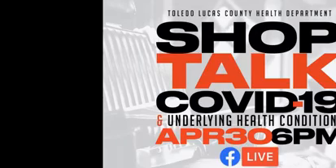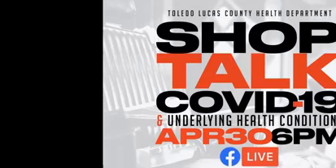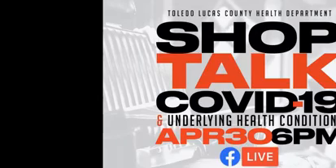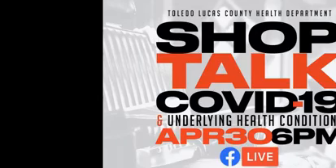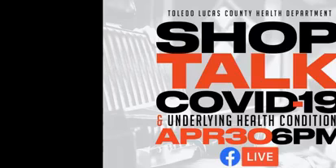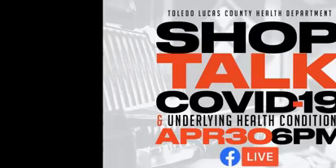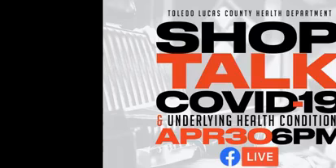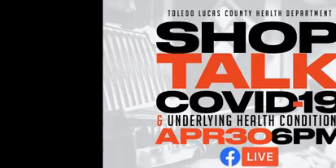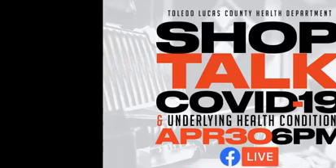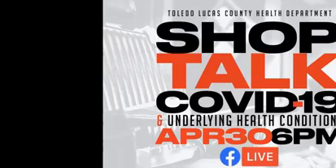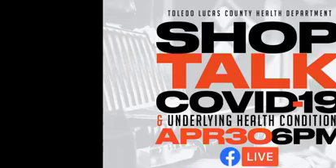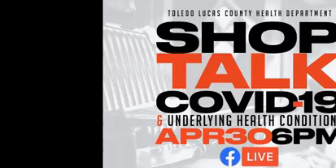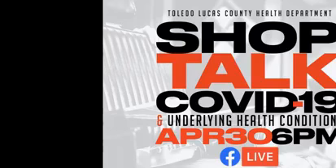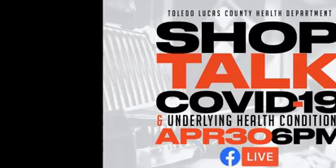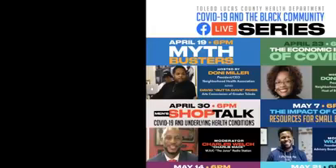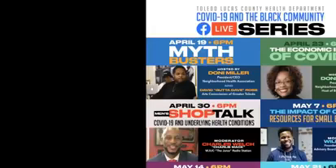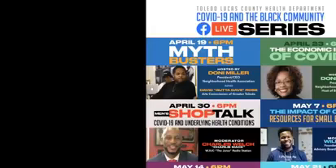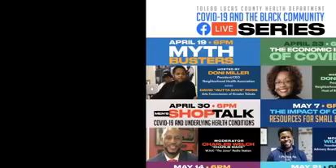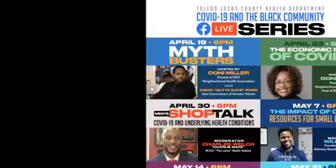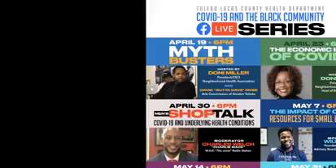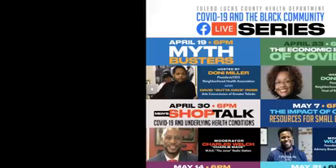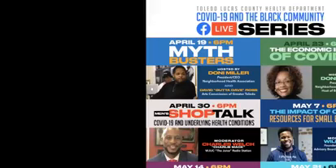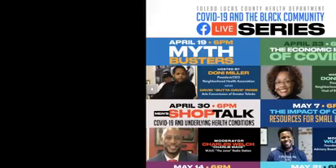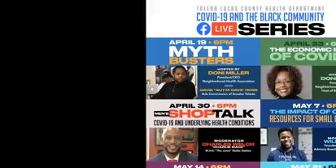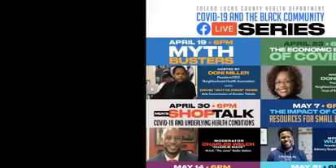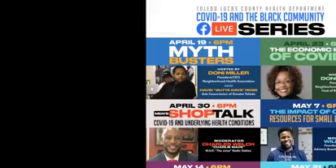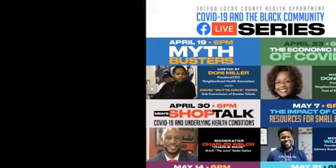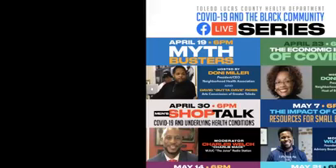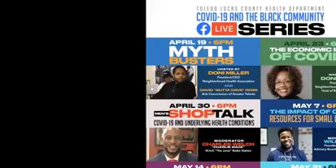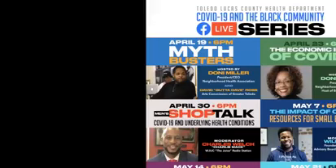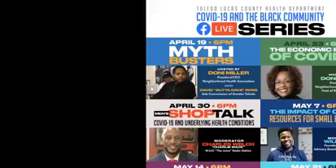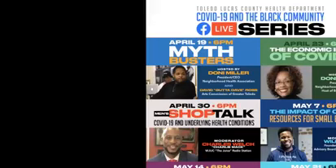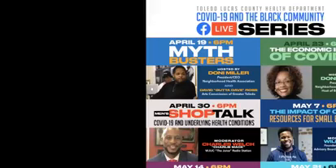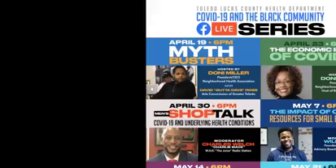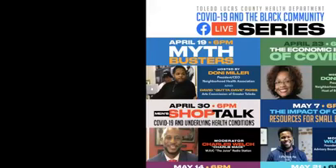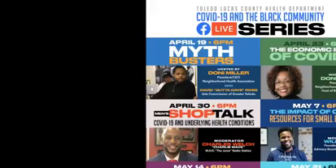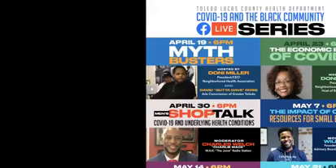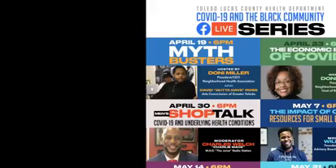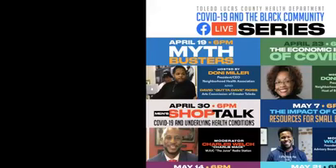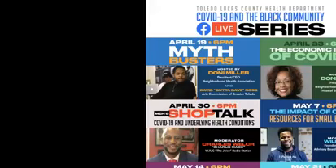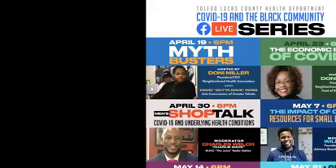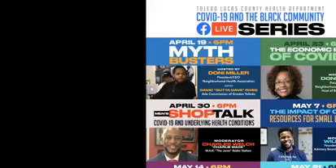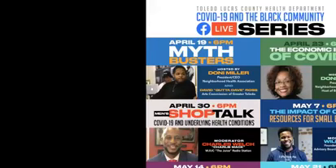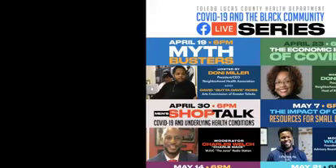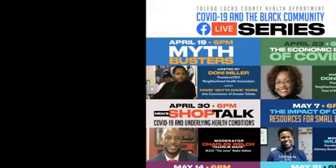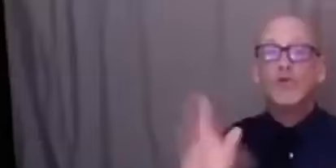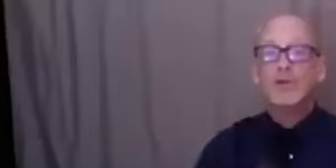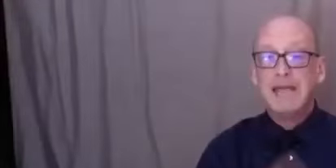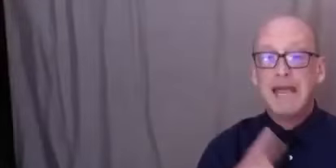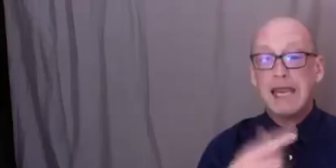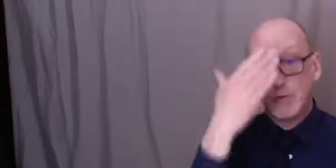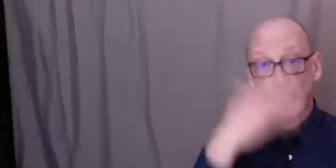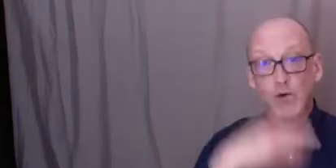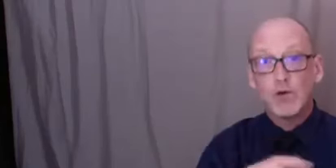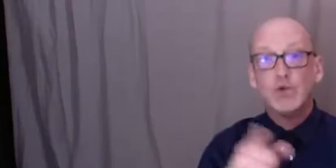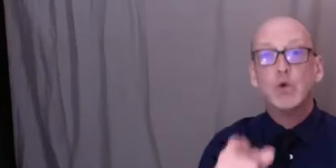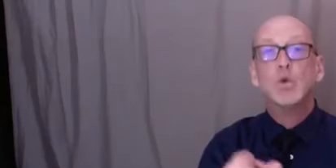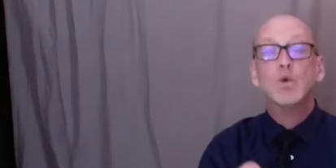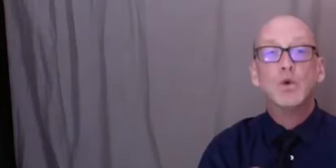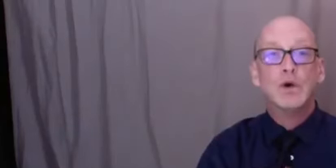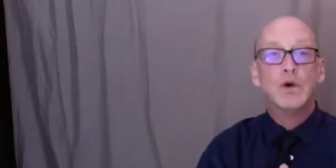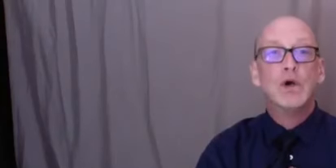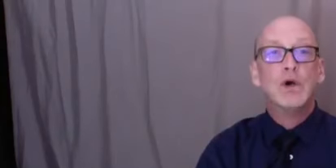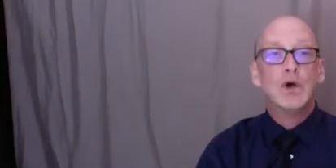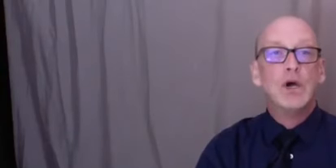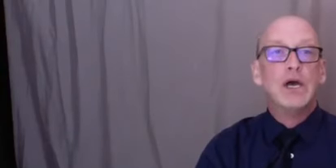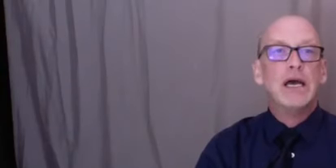thank you all for joining us this evening you go out make this a wonderful day in front of you is um the series